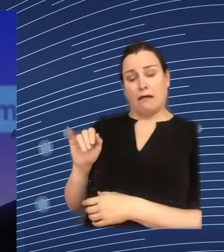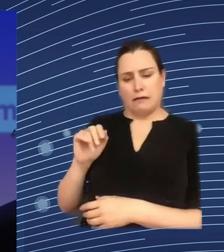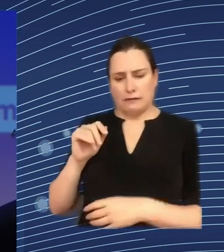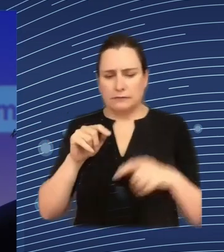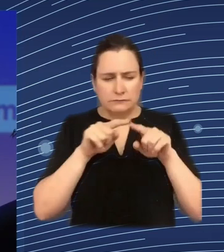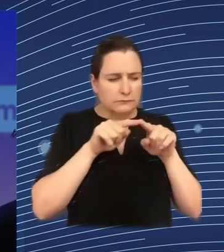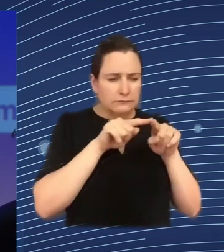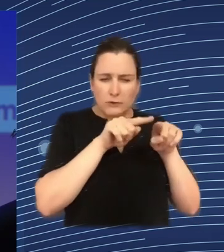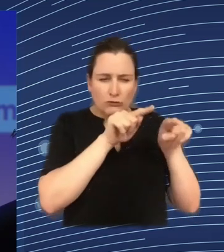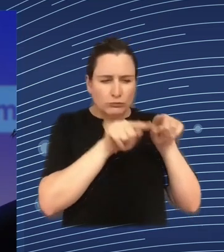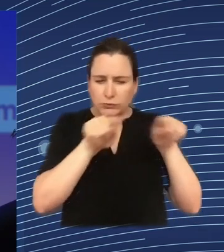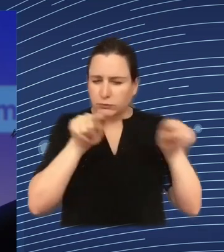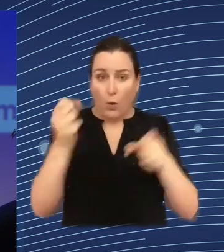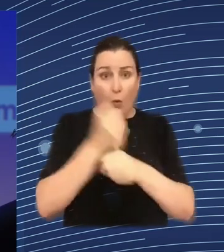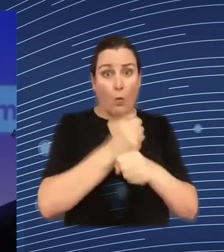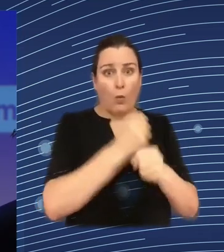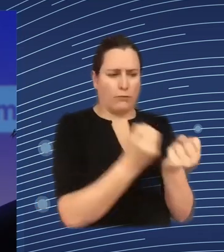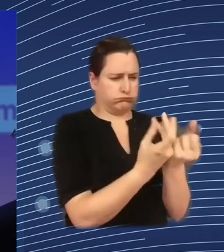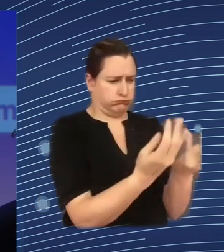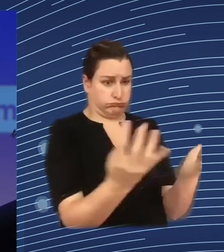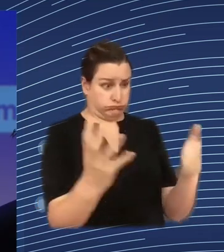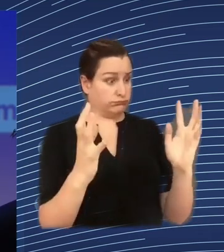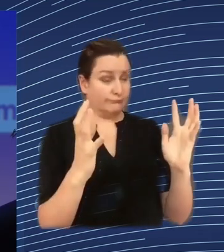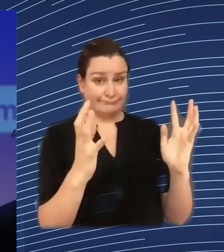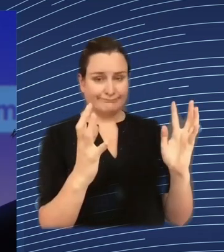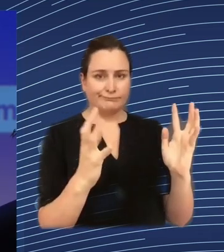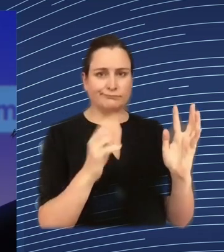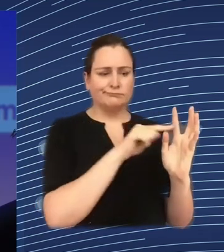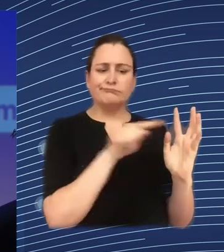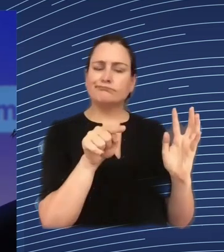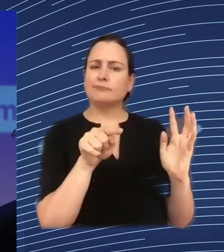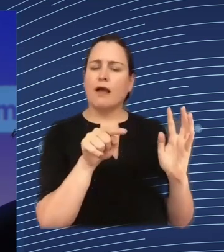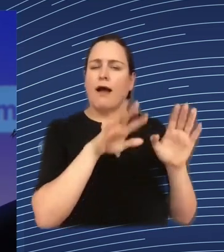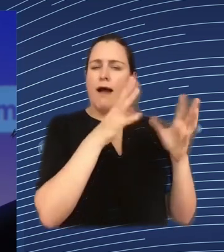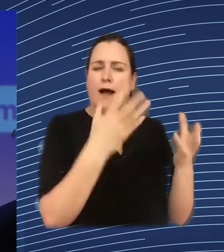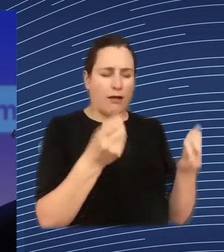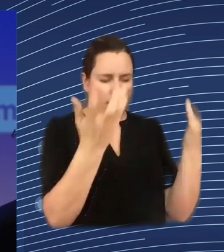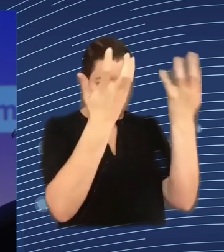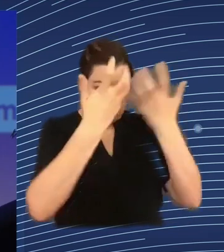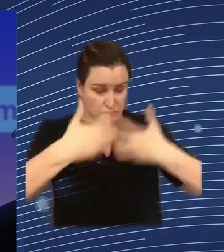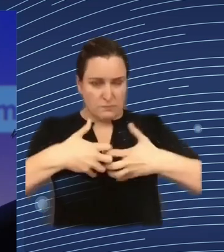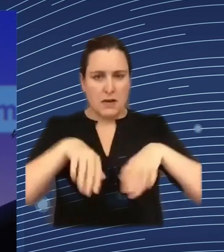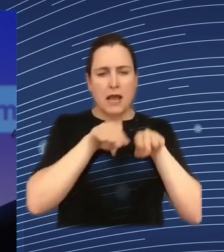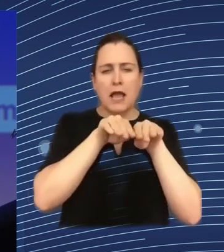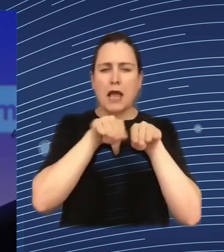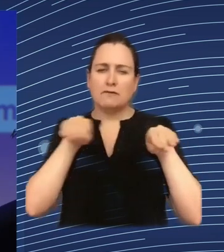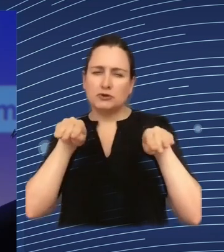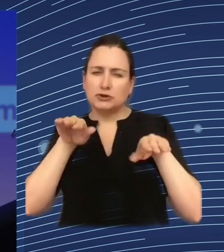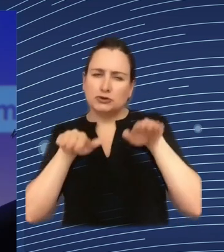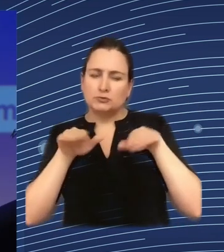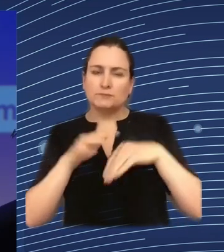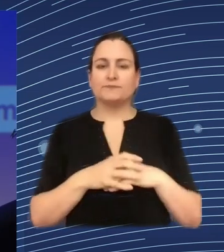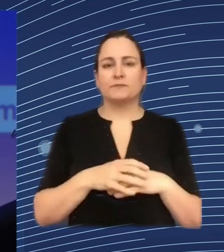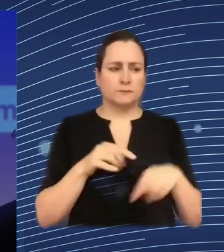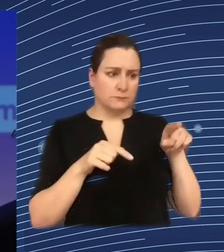the time of all the workers if some workers are running more that make that the minimum the optimal time